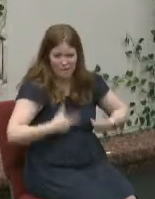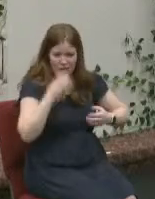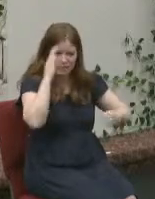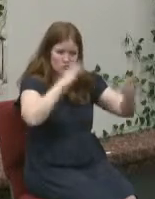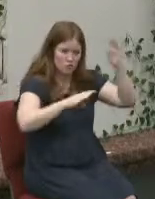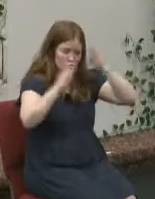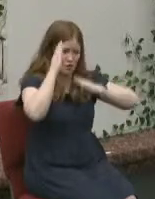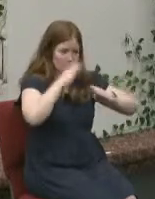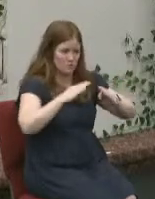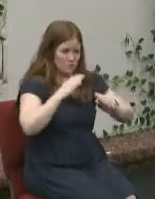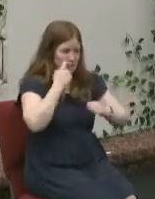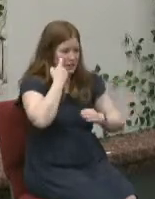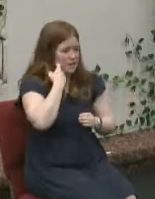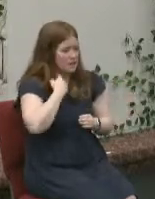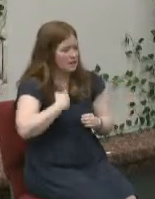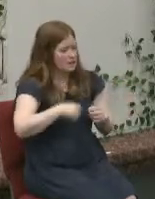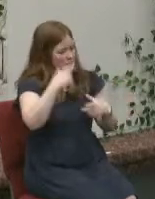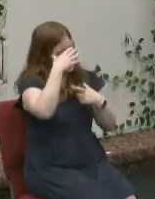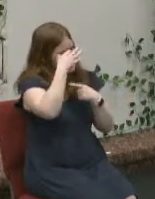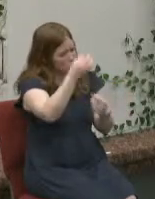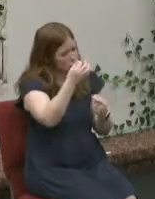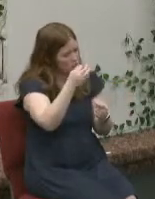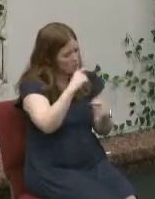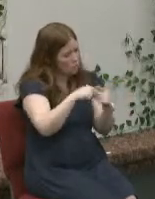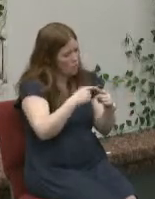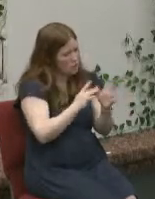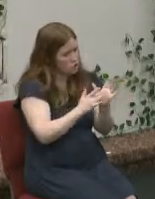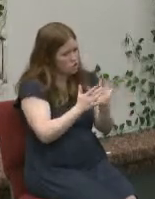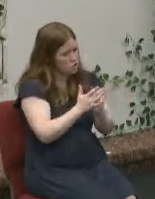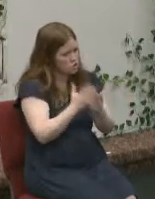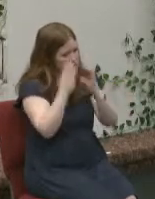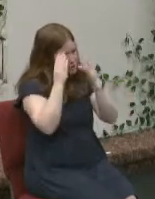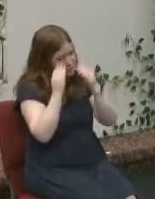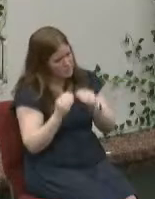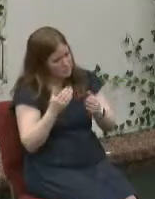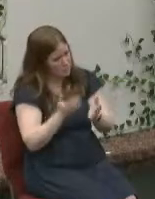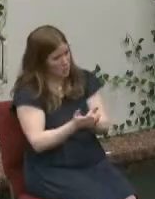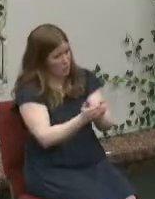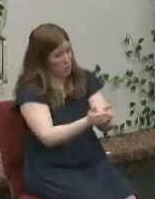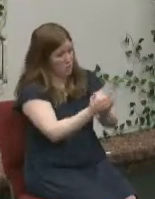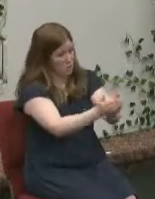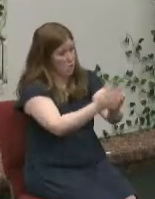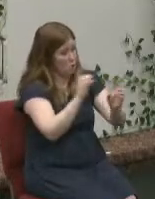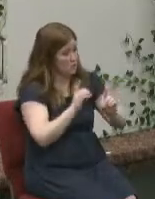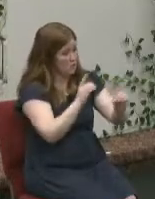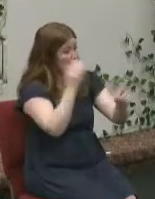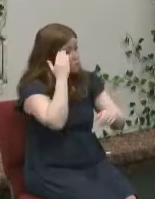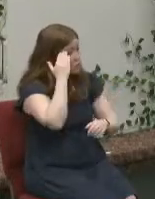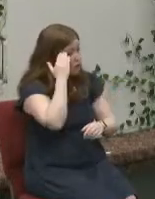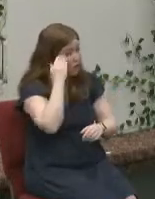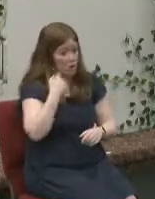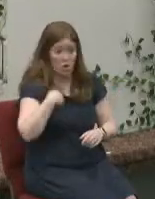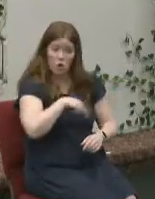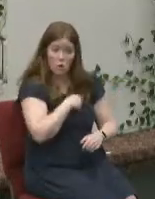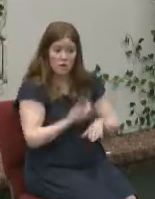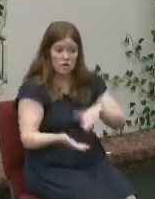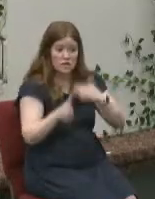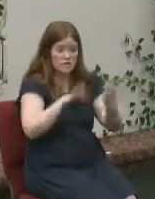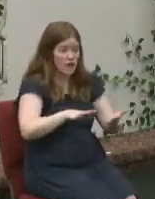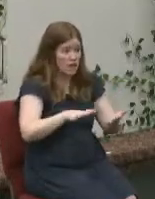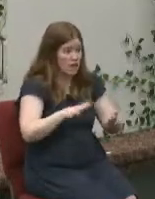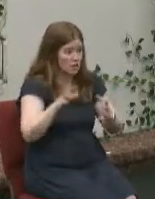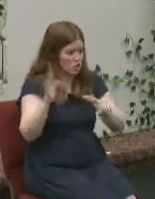when jesus was asleep in the boat and the storm was swamping the boat and they thought they were going to die the storm is called a mega